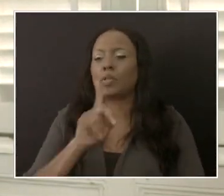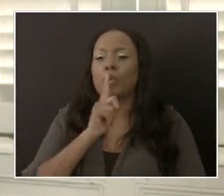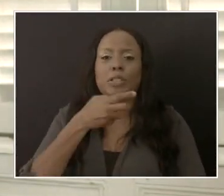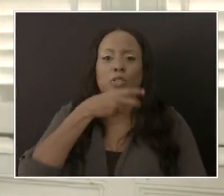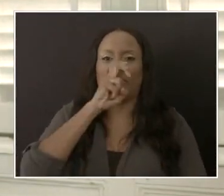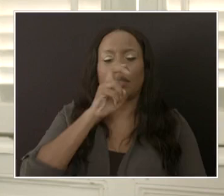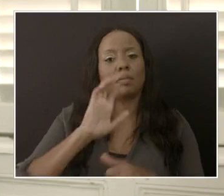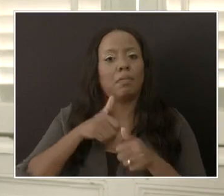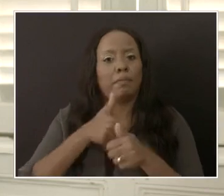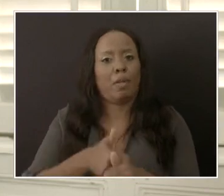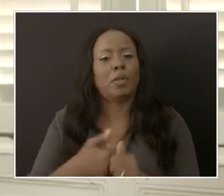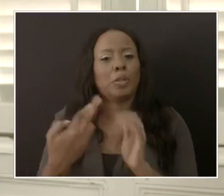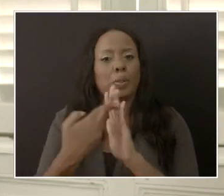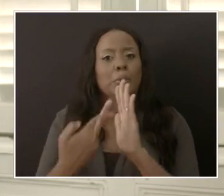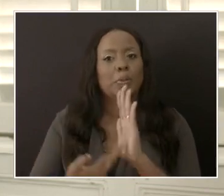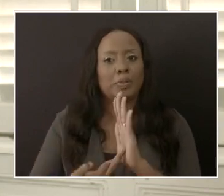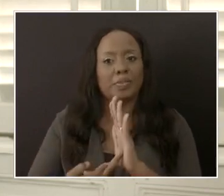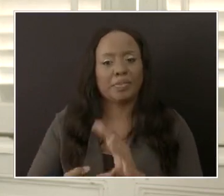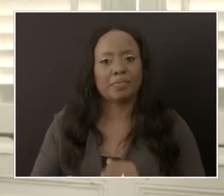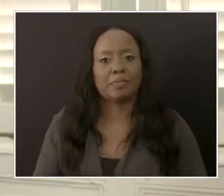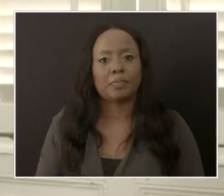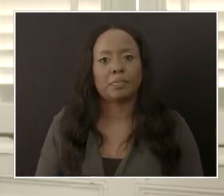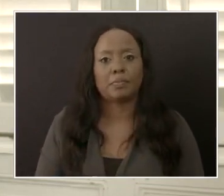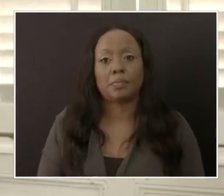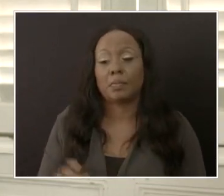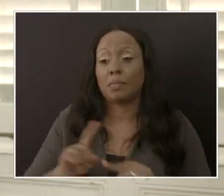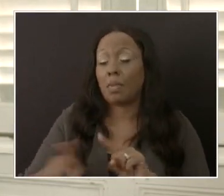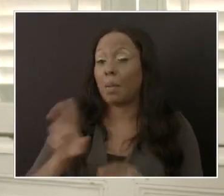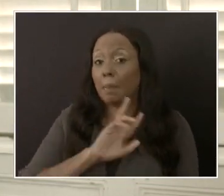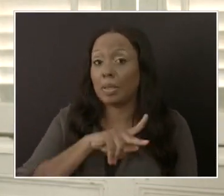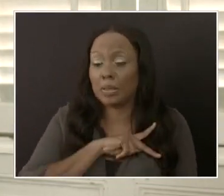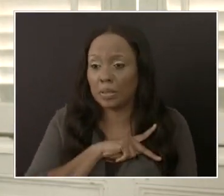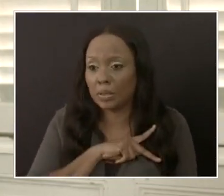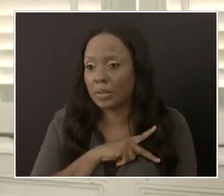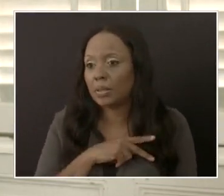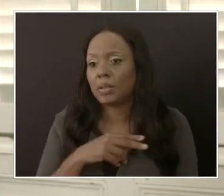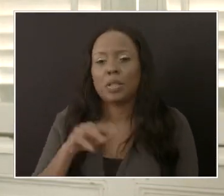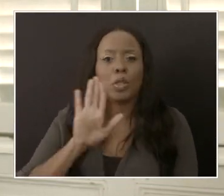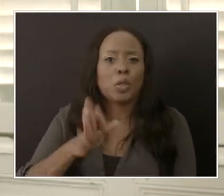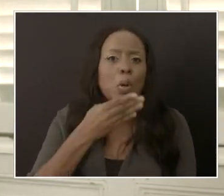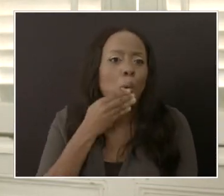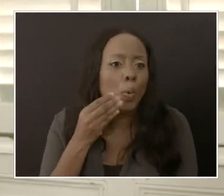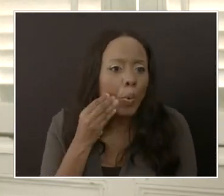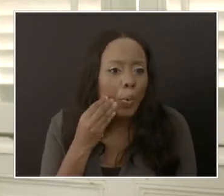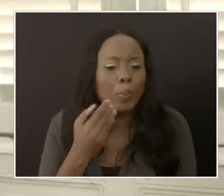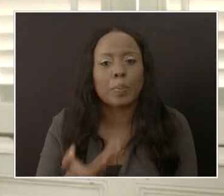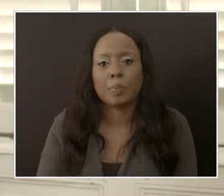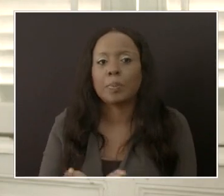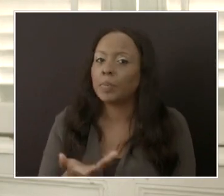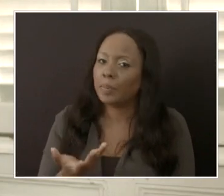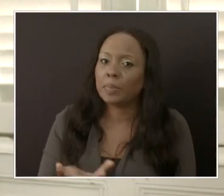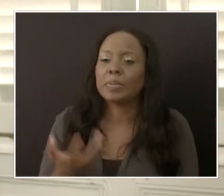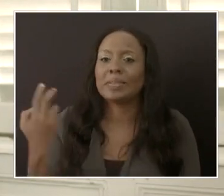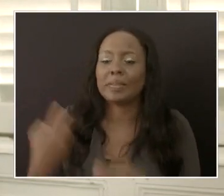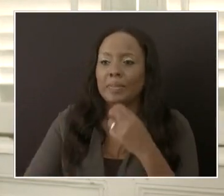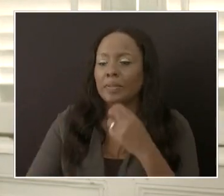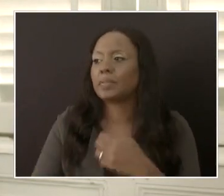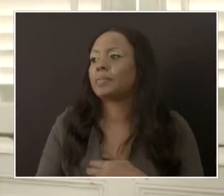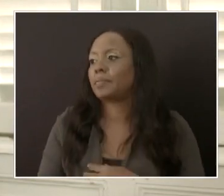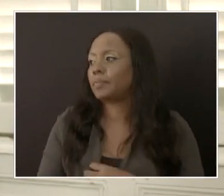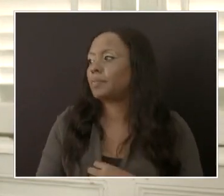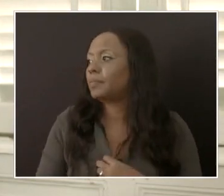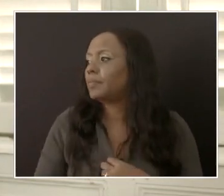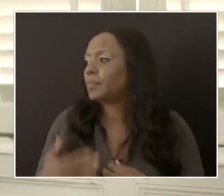of compliance by businesses. However we are still very concerned about what is going on outside of those structured environments David.